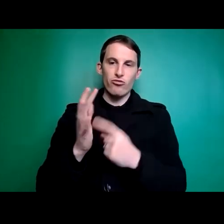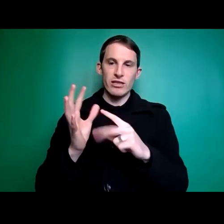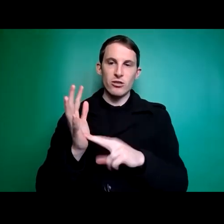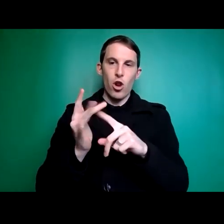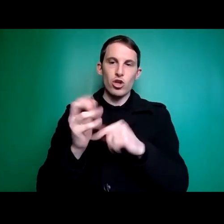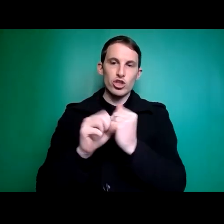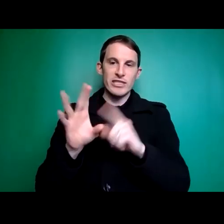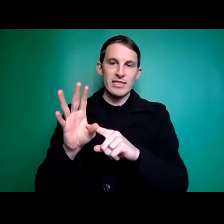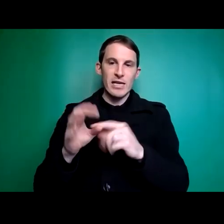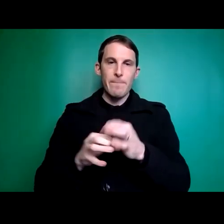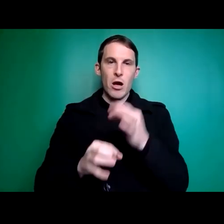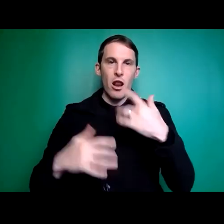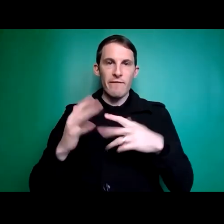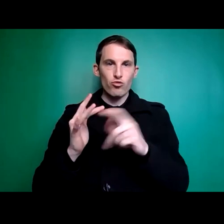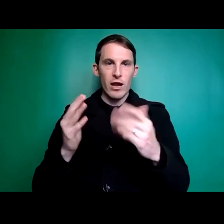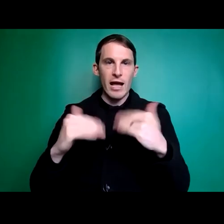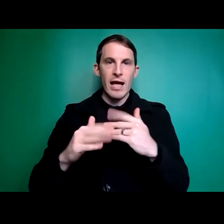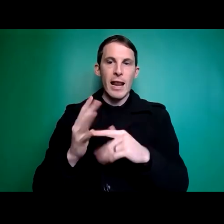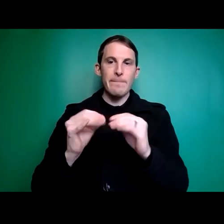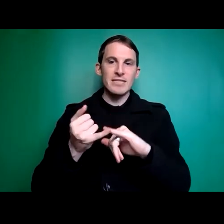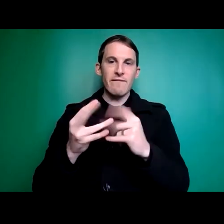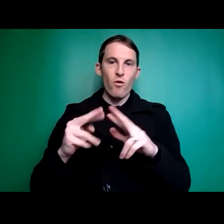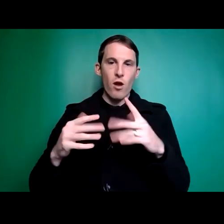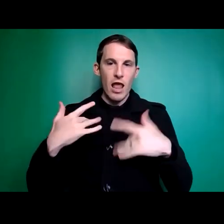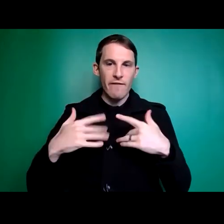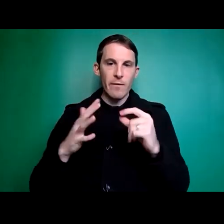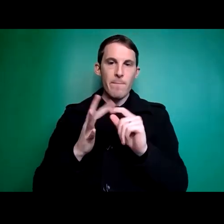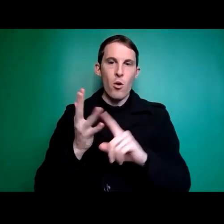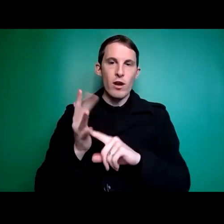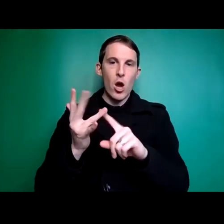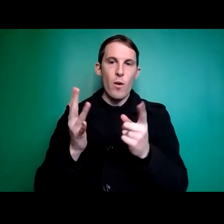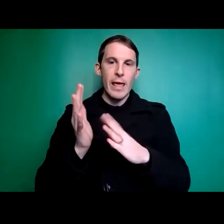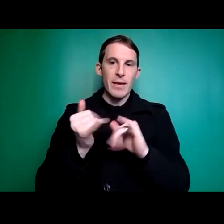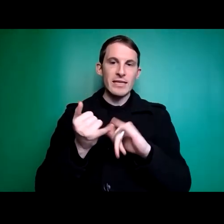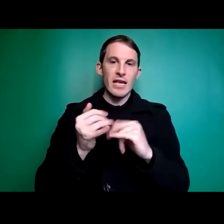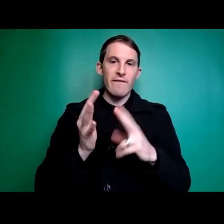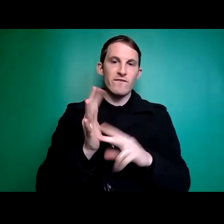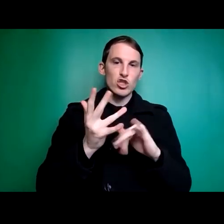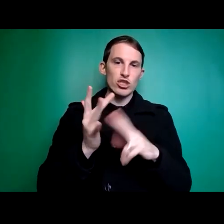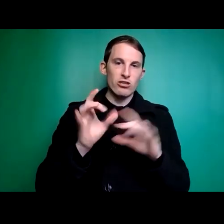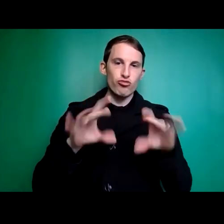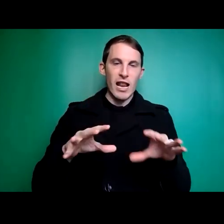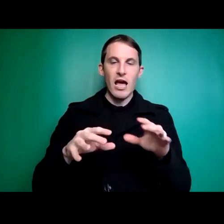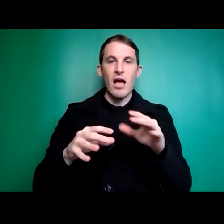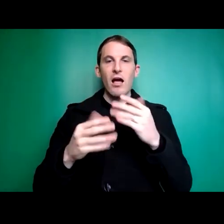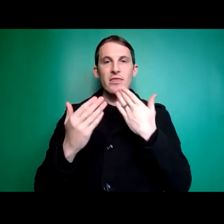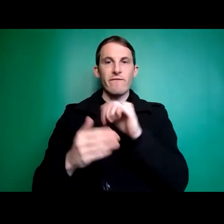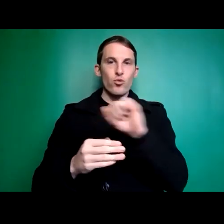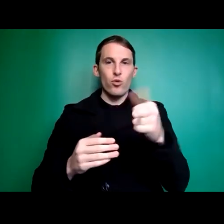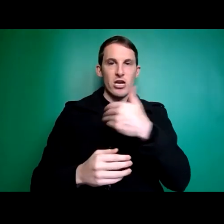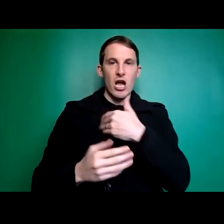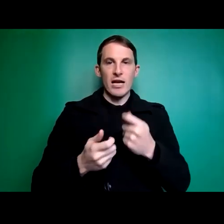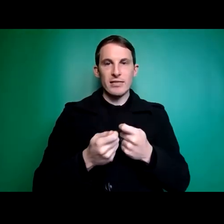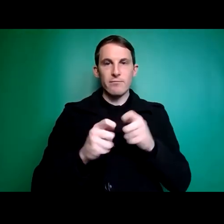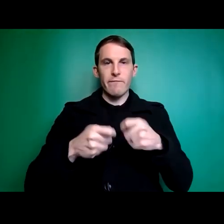australia limbs for life polio australia ms australia and vision australia for the significant in-kind support